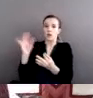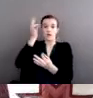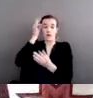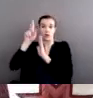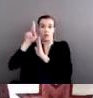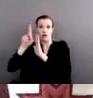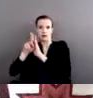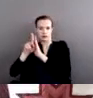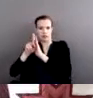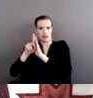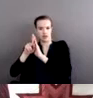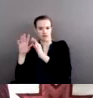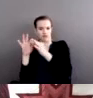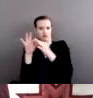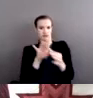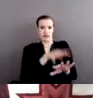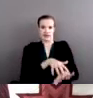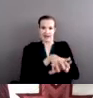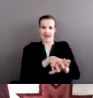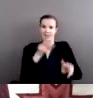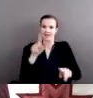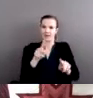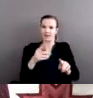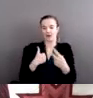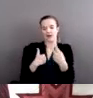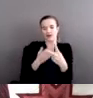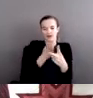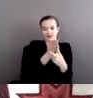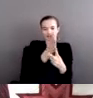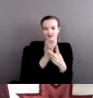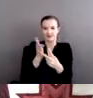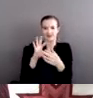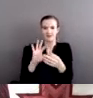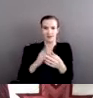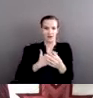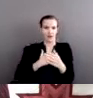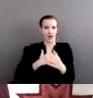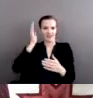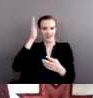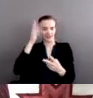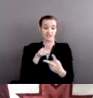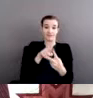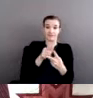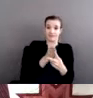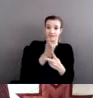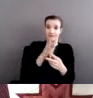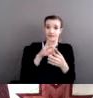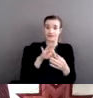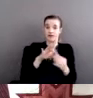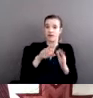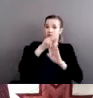two prongs to my discussion. One is the policies that were undertaken by